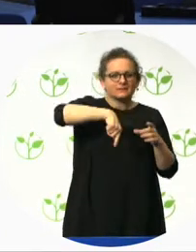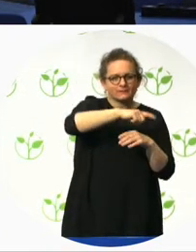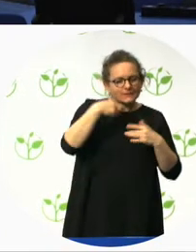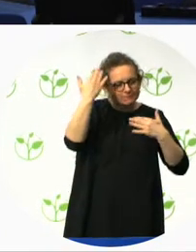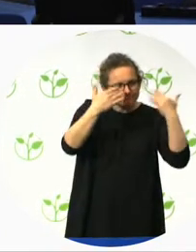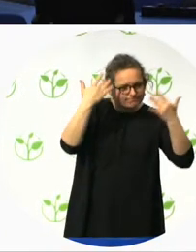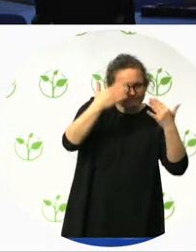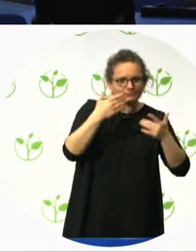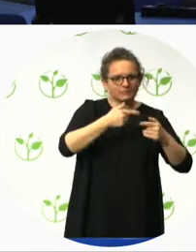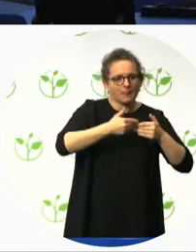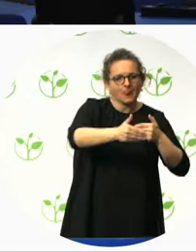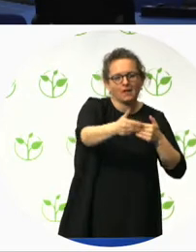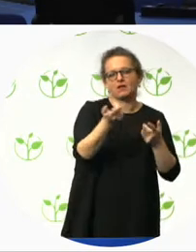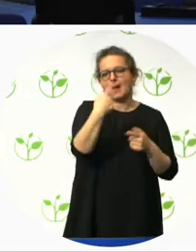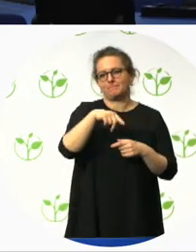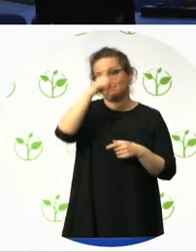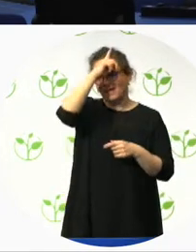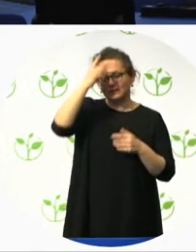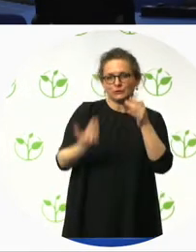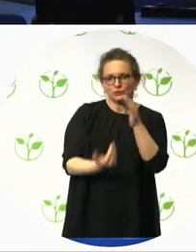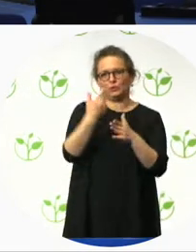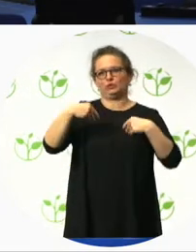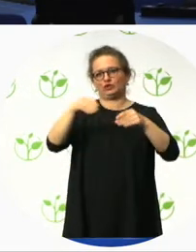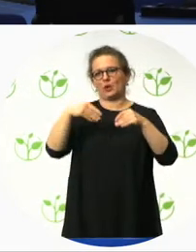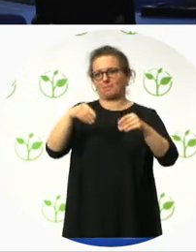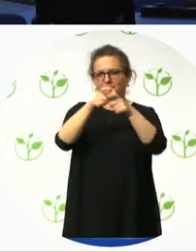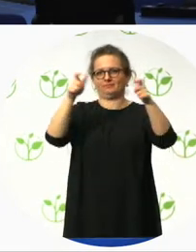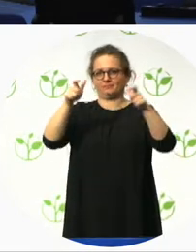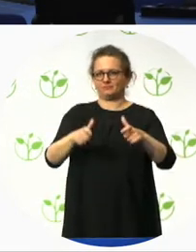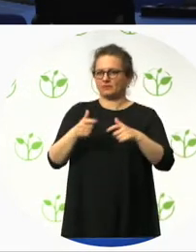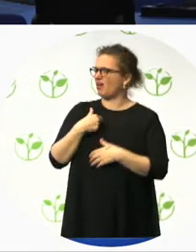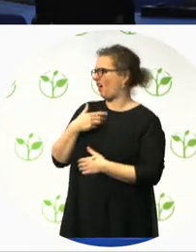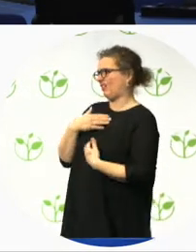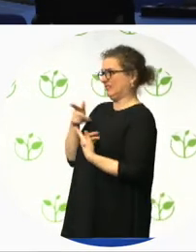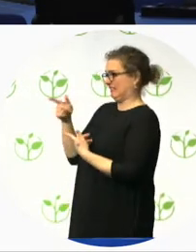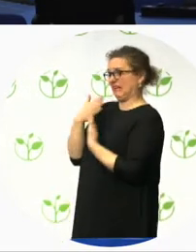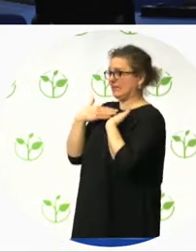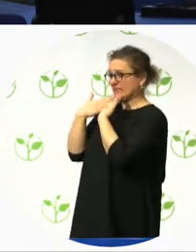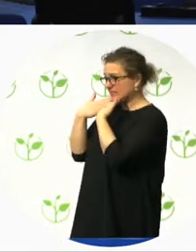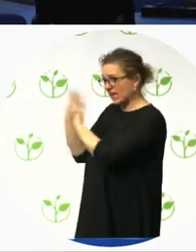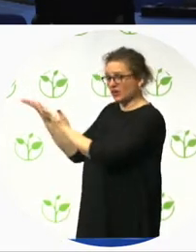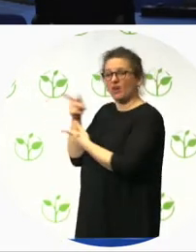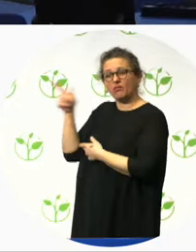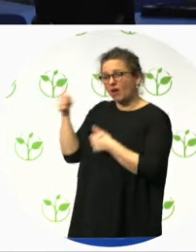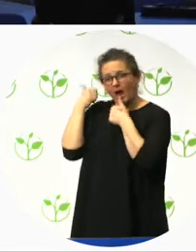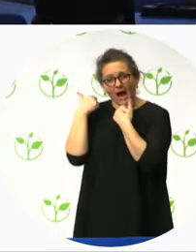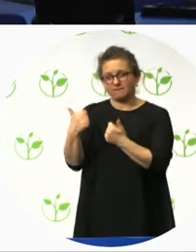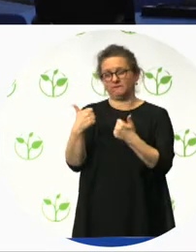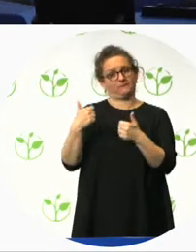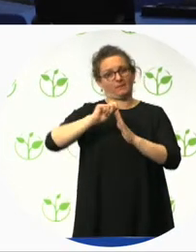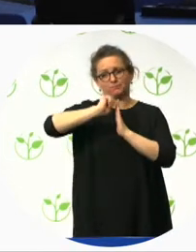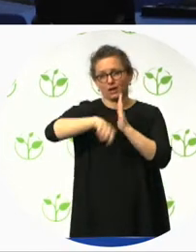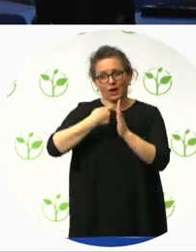have done a great work that has helped others like us to start over this great project by the Grupo Inditex